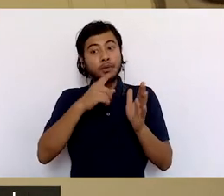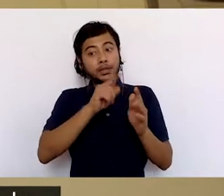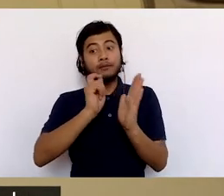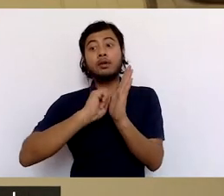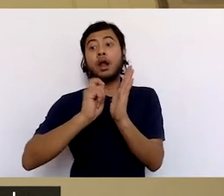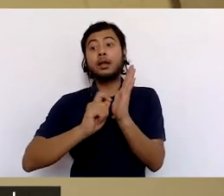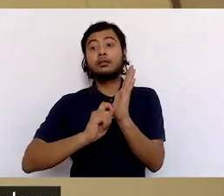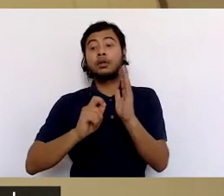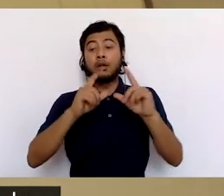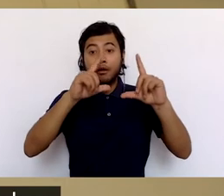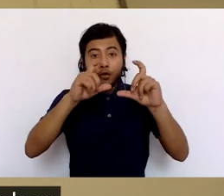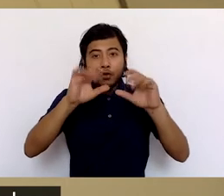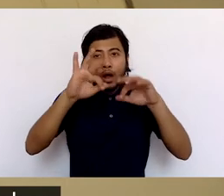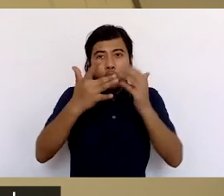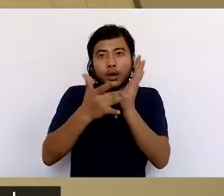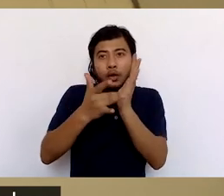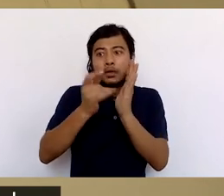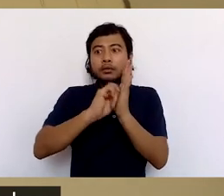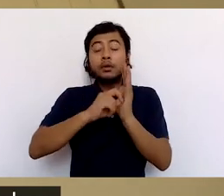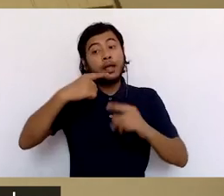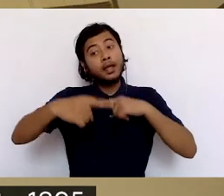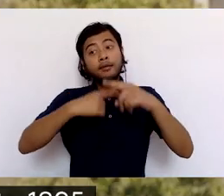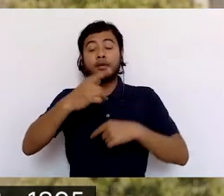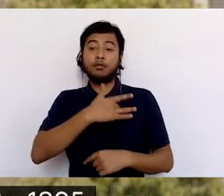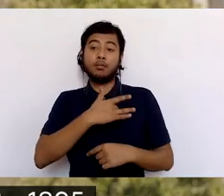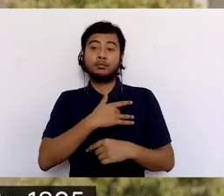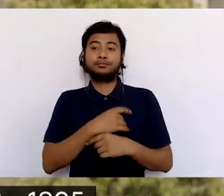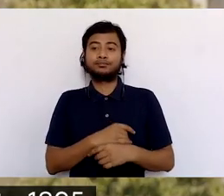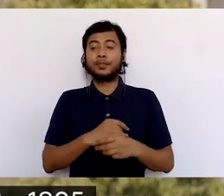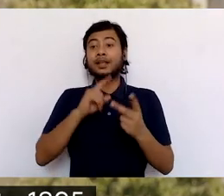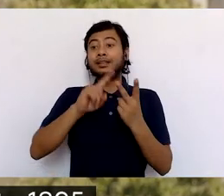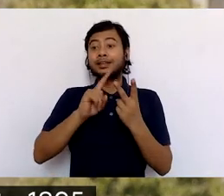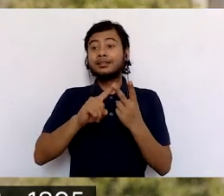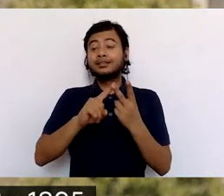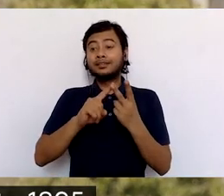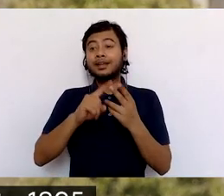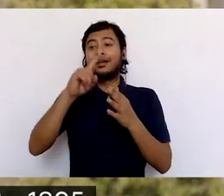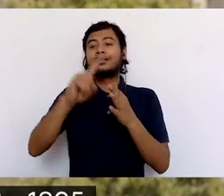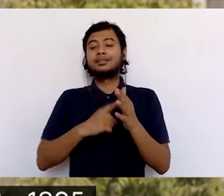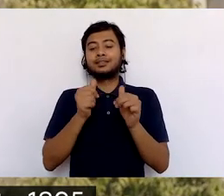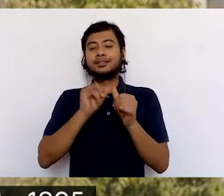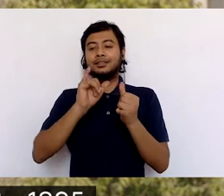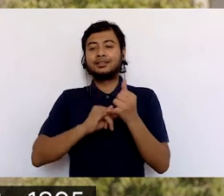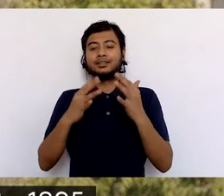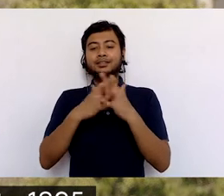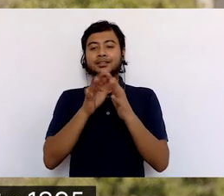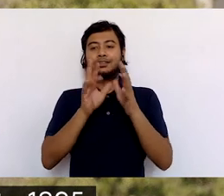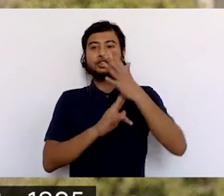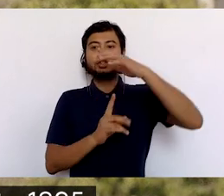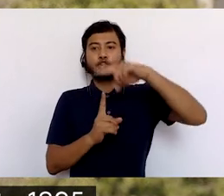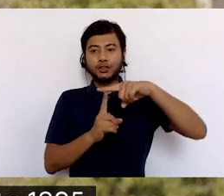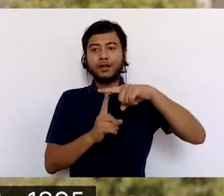that he was a regular and knowledgeable photographer. Maharaja Jaswan Singh II of Jodhpur ruled from